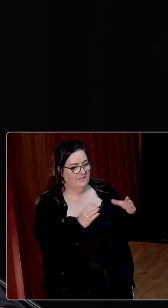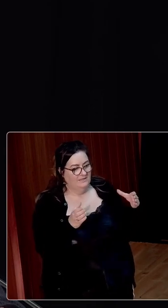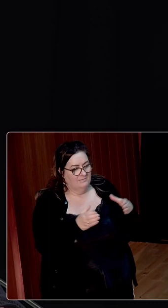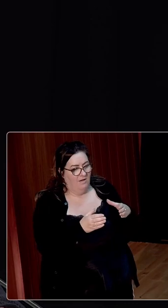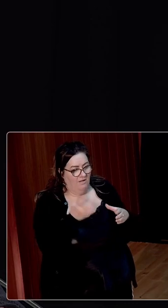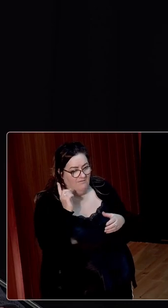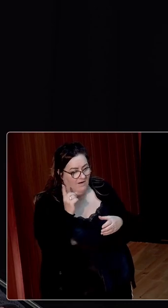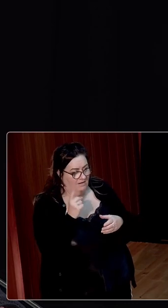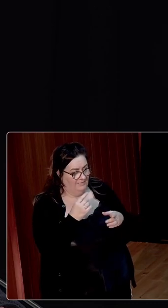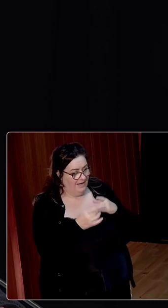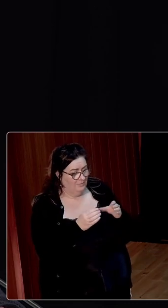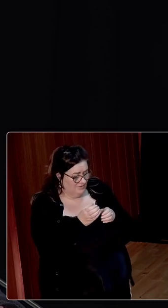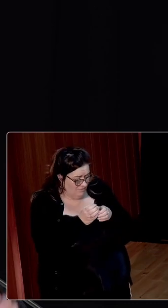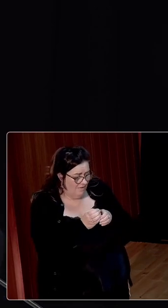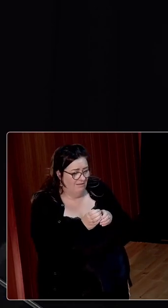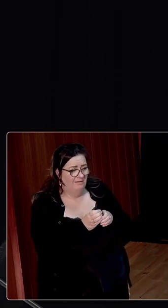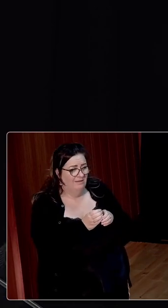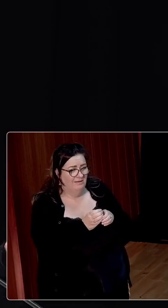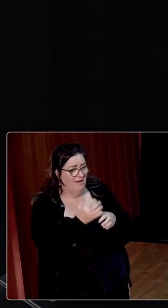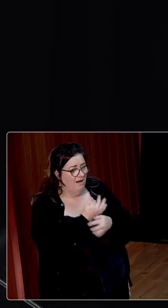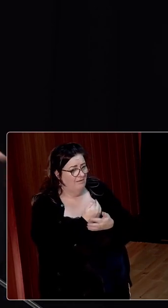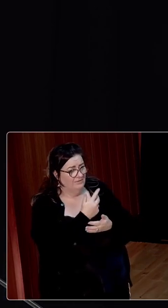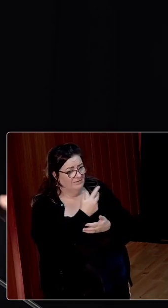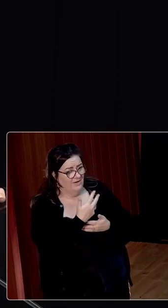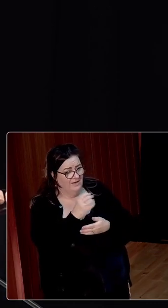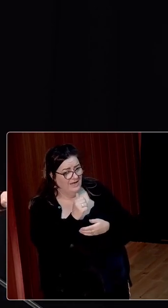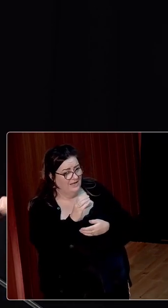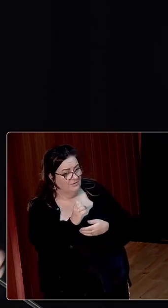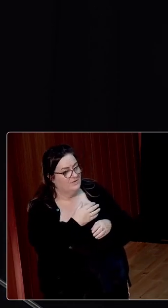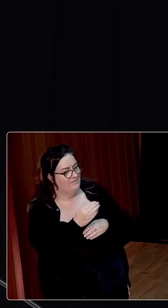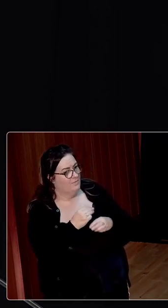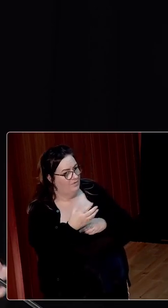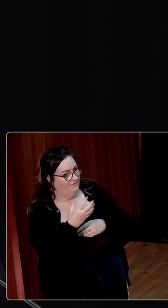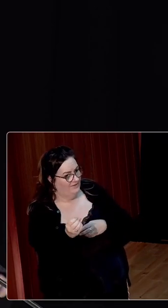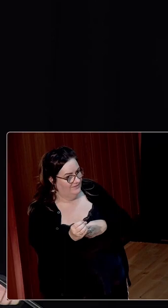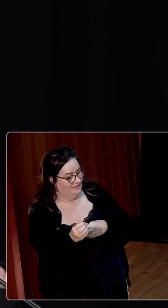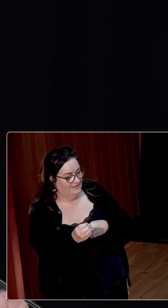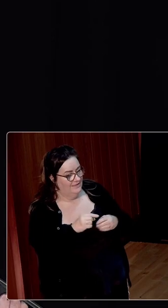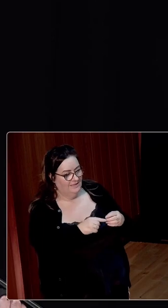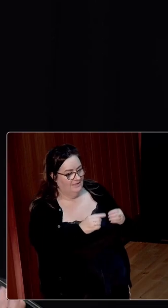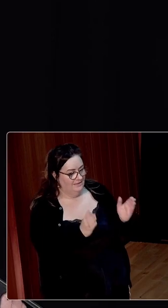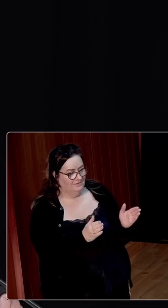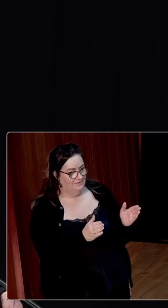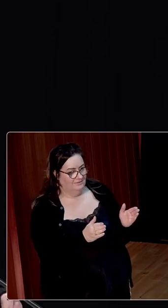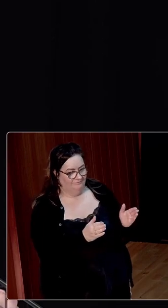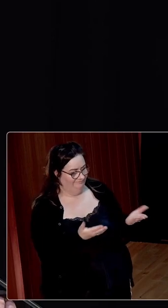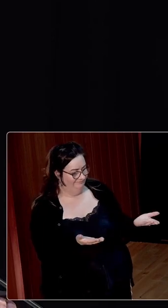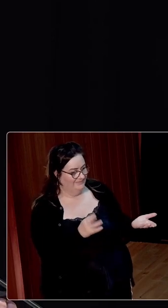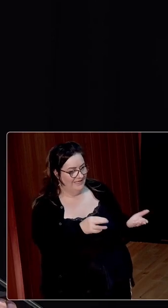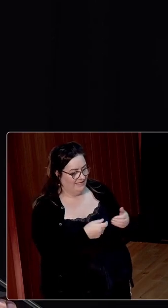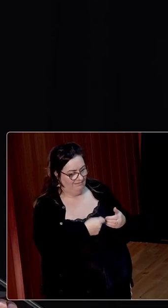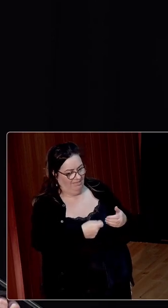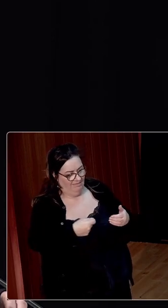small farms created by the state was so small, often 35 acres but never more than 50, as to render them not just incapable